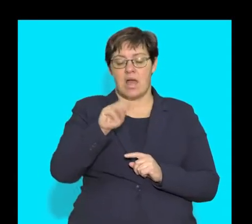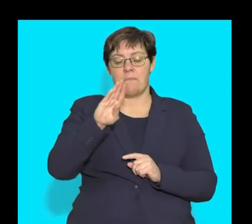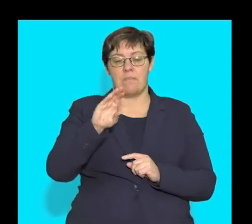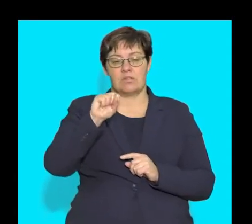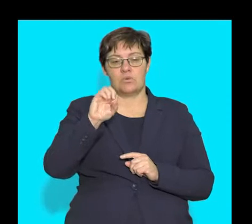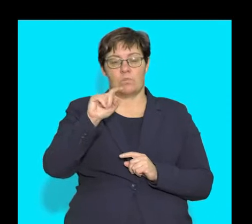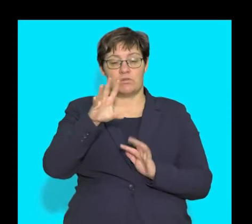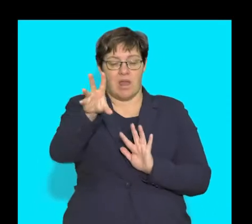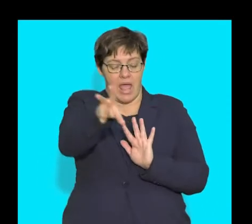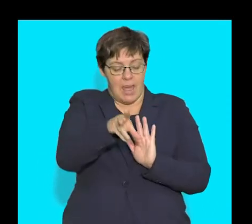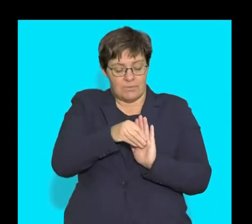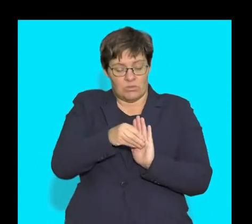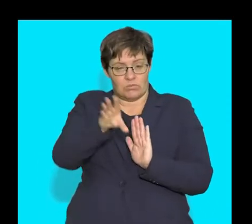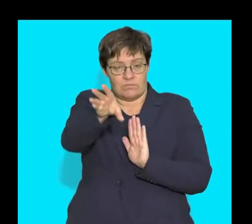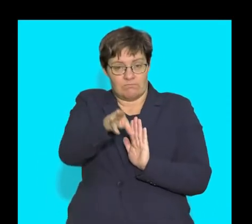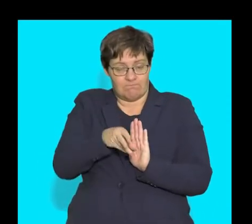absorption.